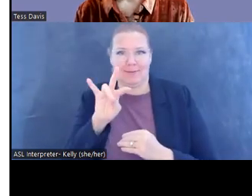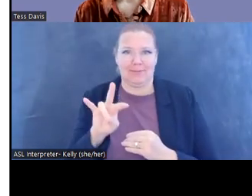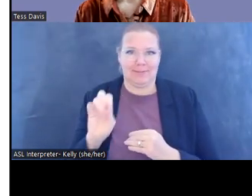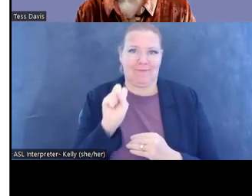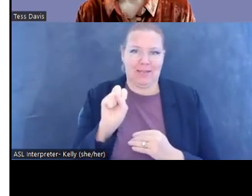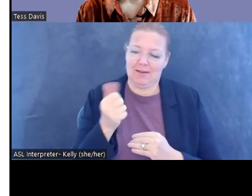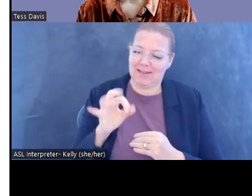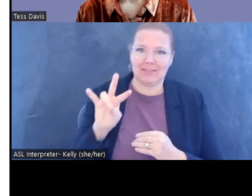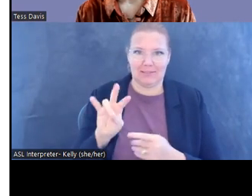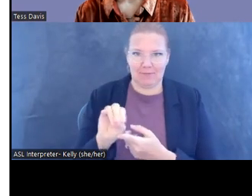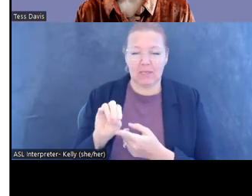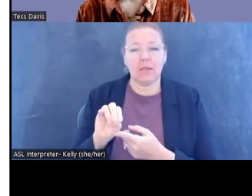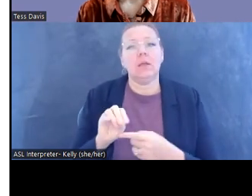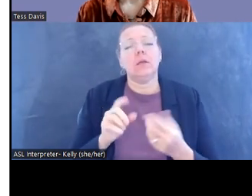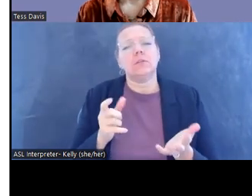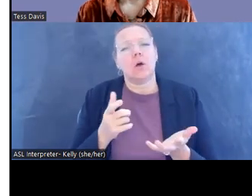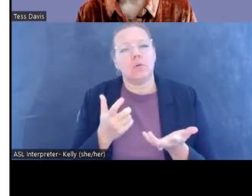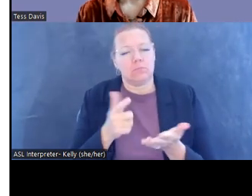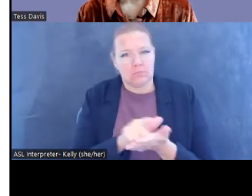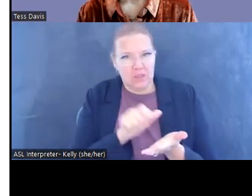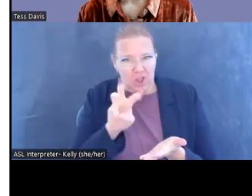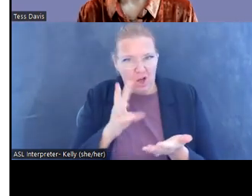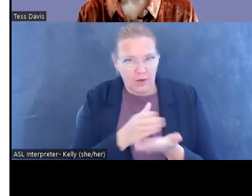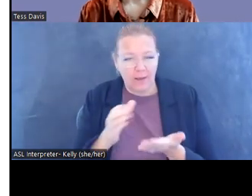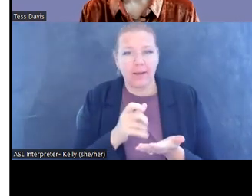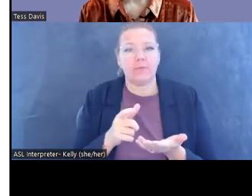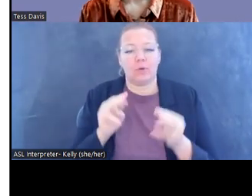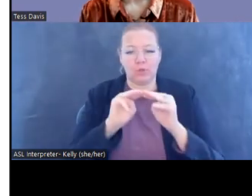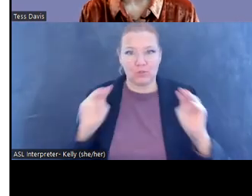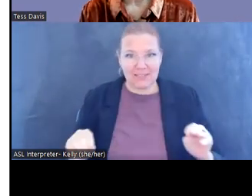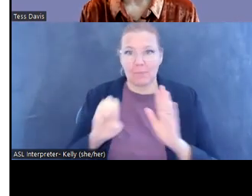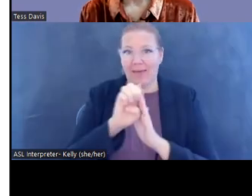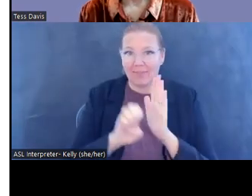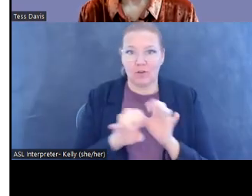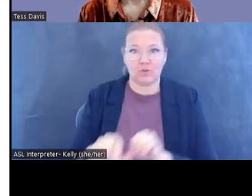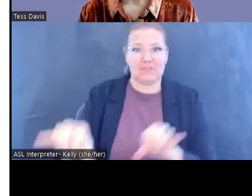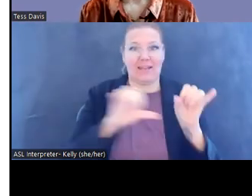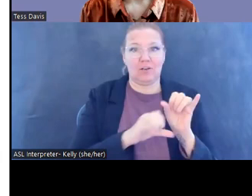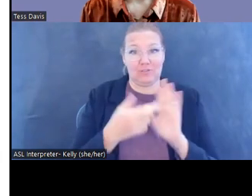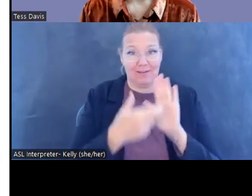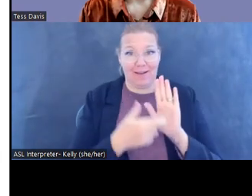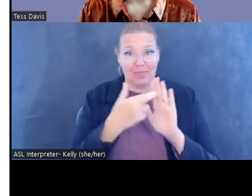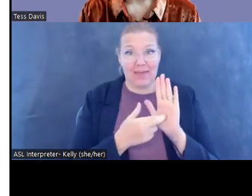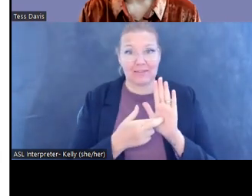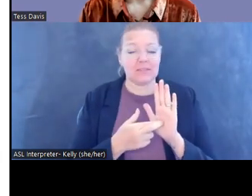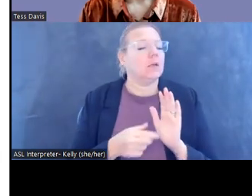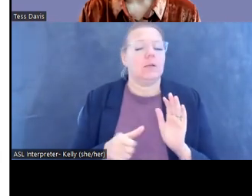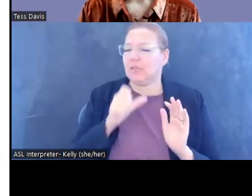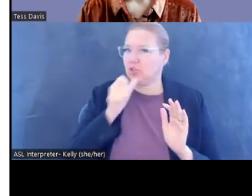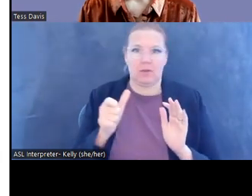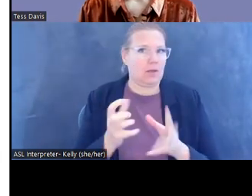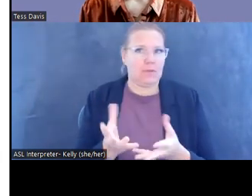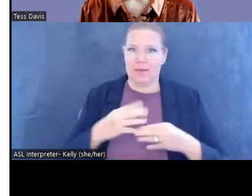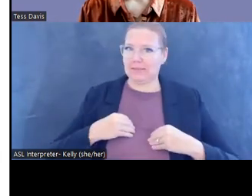regardless of what the actual law is, by museum ethical standards and guidelines, these should not be in public institutions.